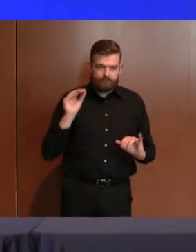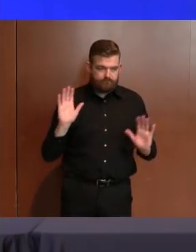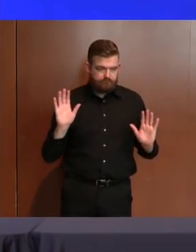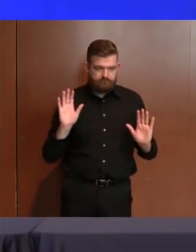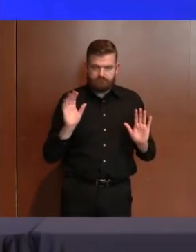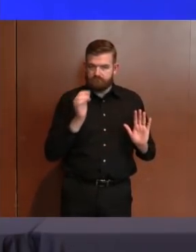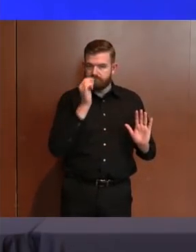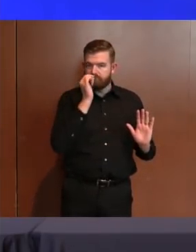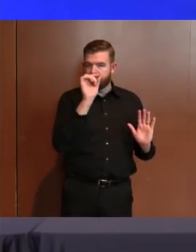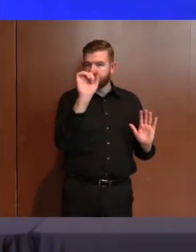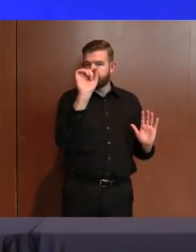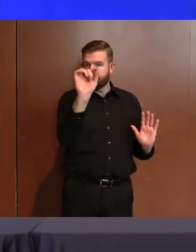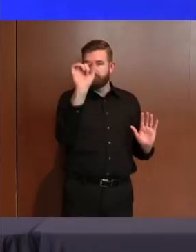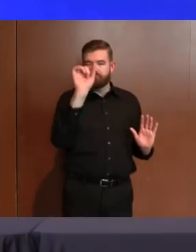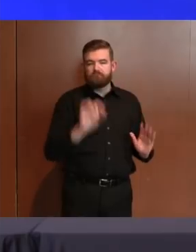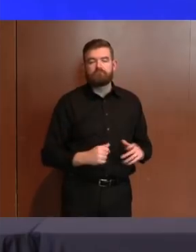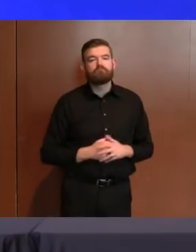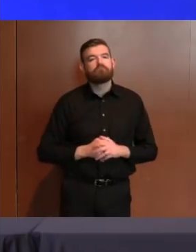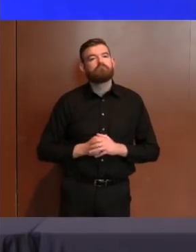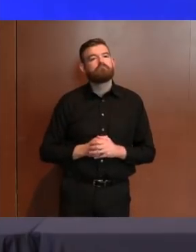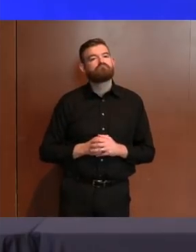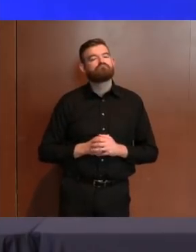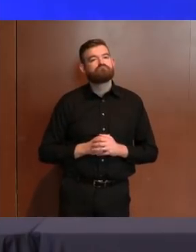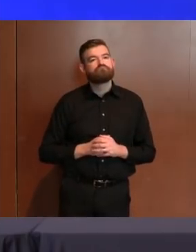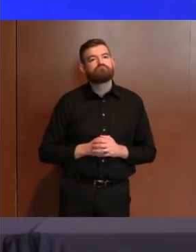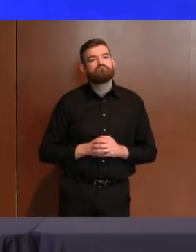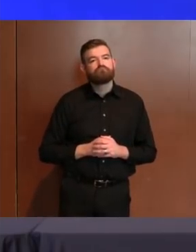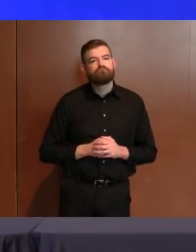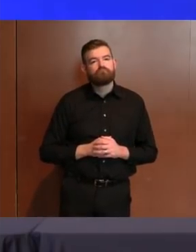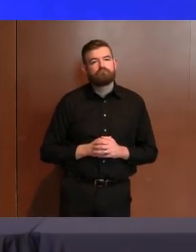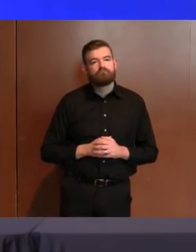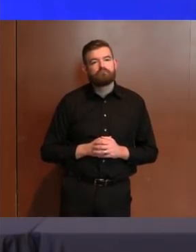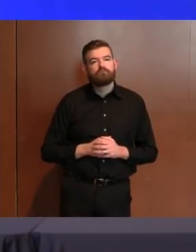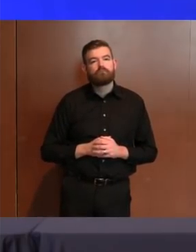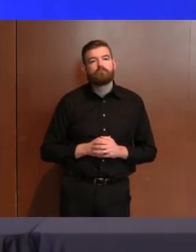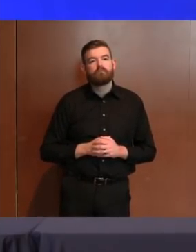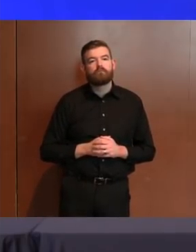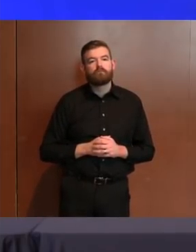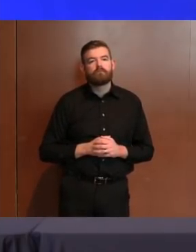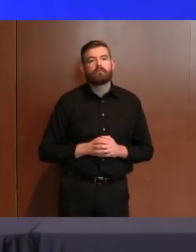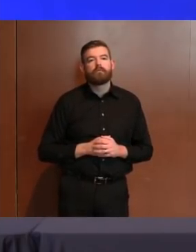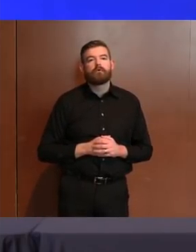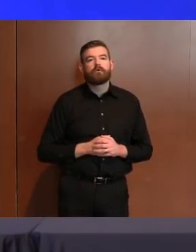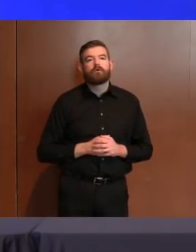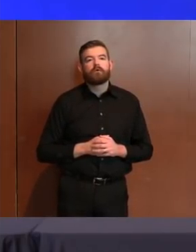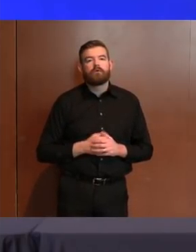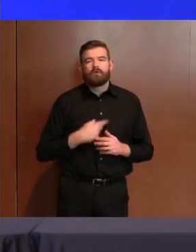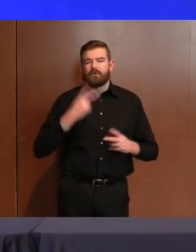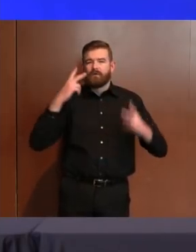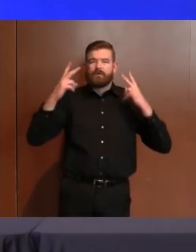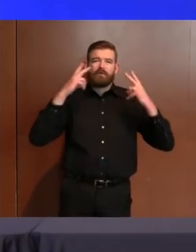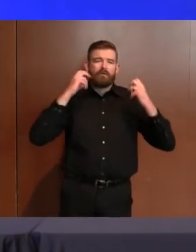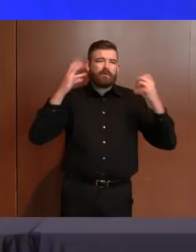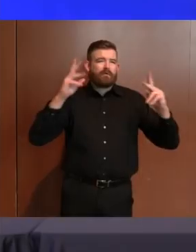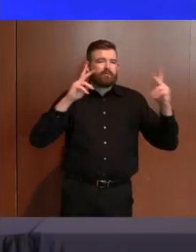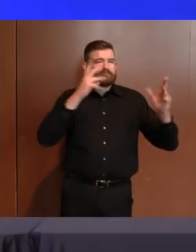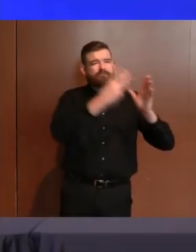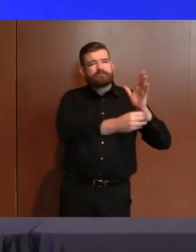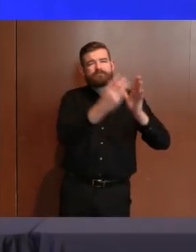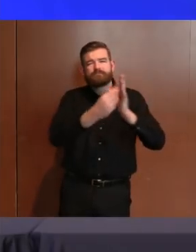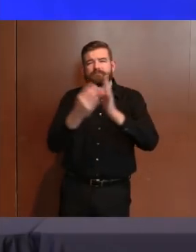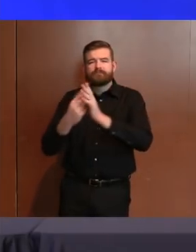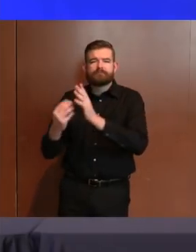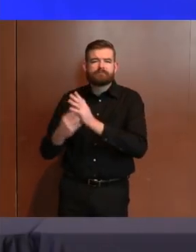So clearly, this is a time of hurt for so many. Look at the lives lost, the precious souls, their